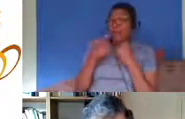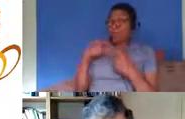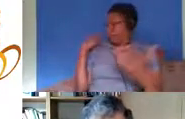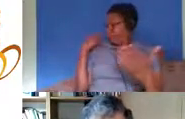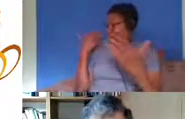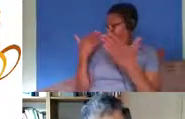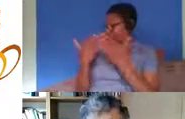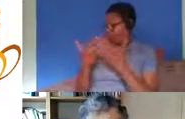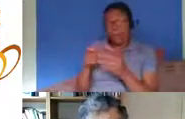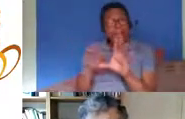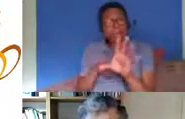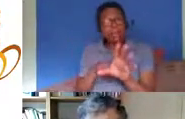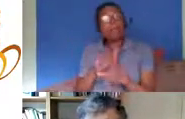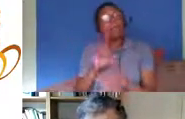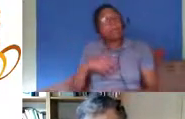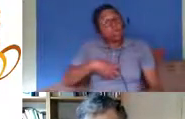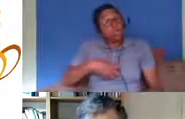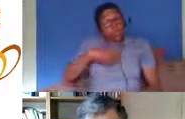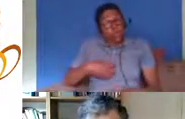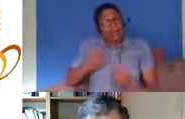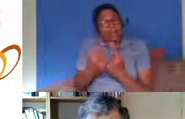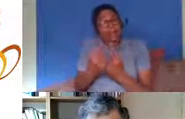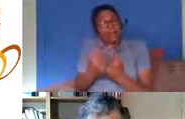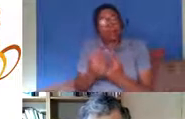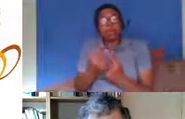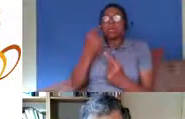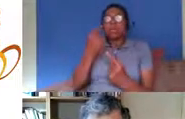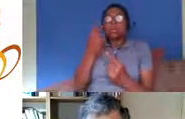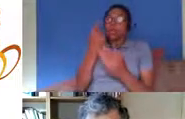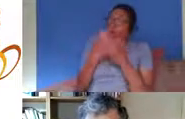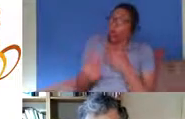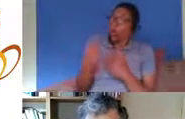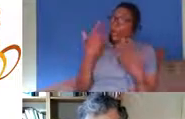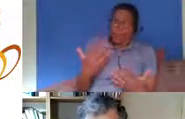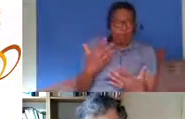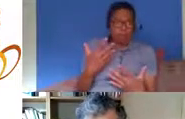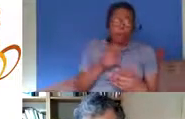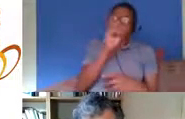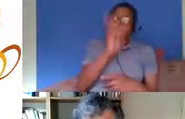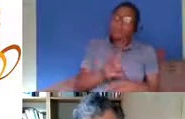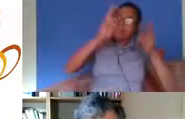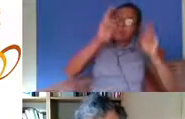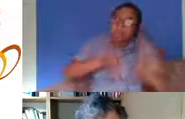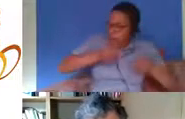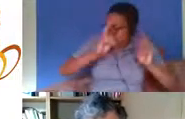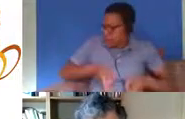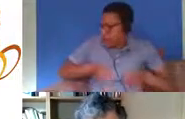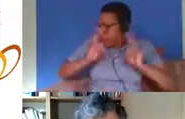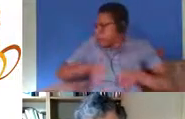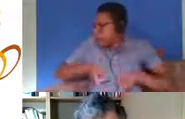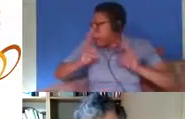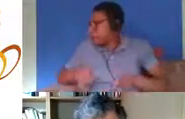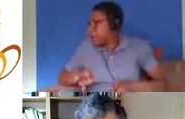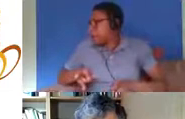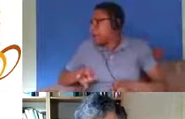shocking is is the fact that it's not until people have started to die that we've paid very much attention to to this